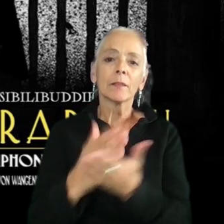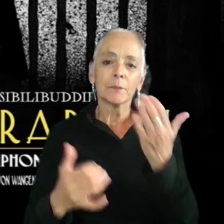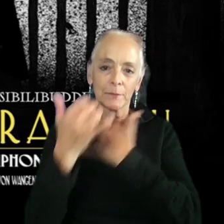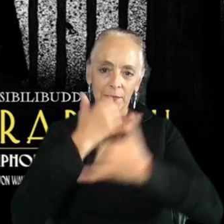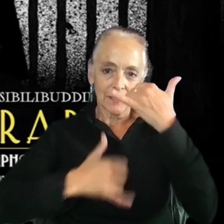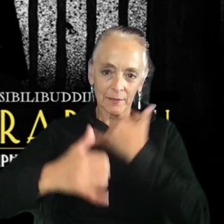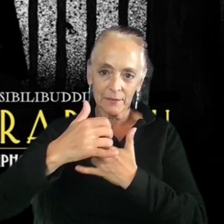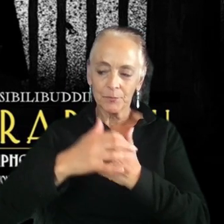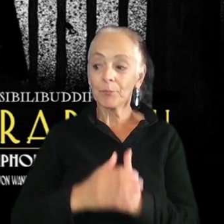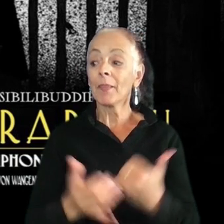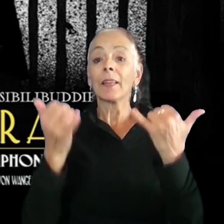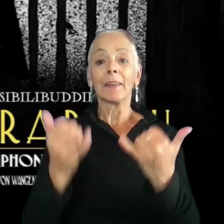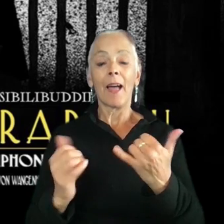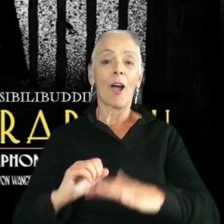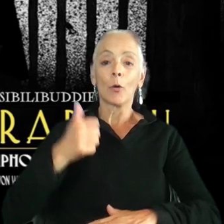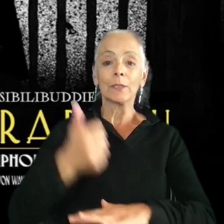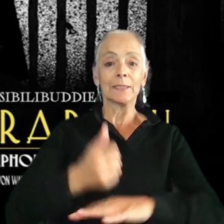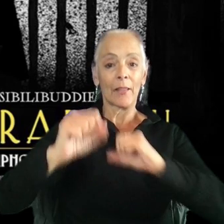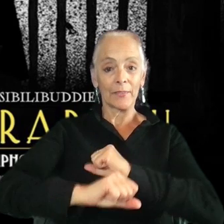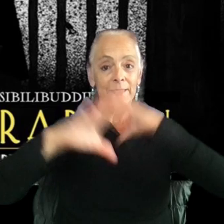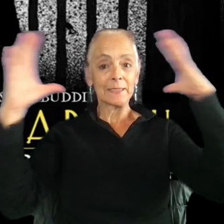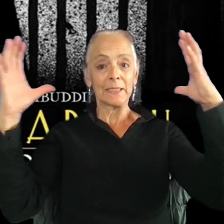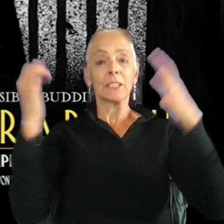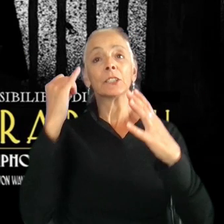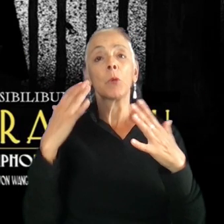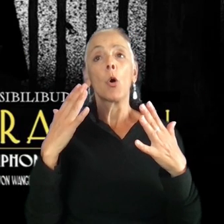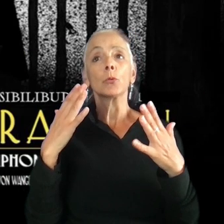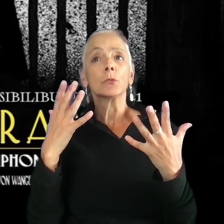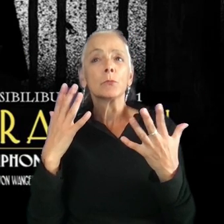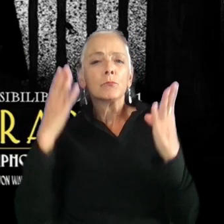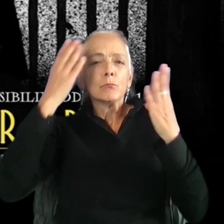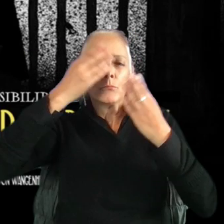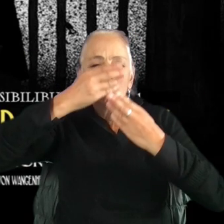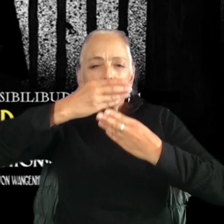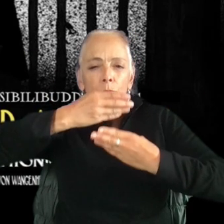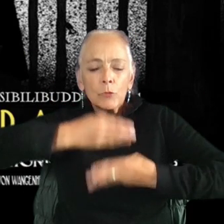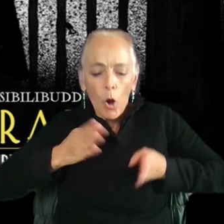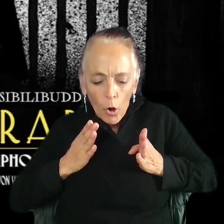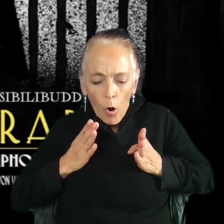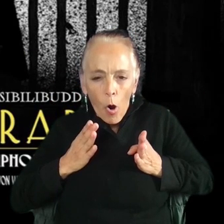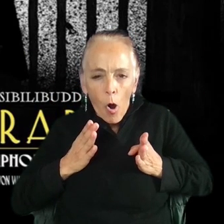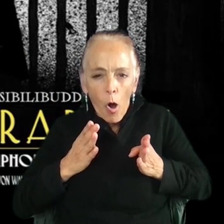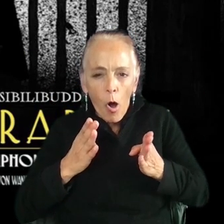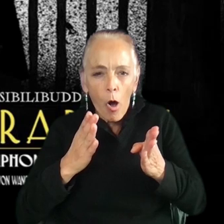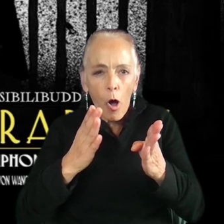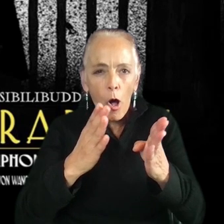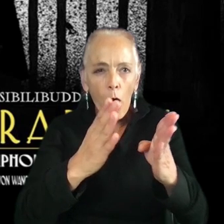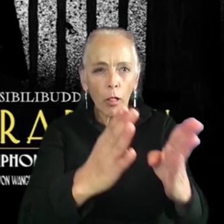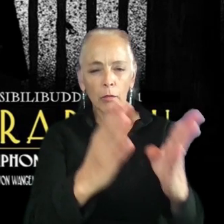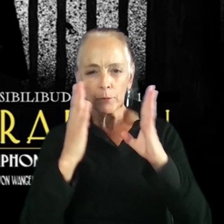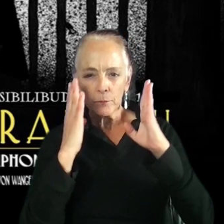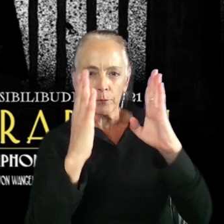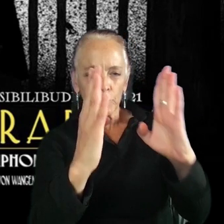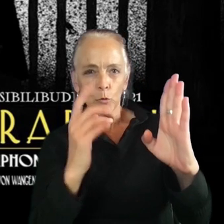Let's set the scene here. You're walking down a dark, dark hallway. And then suddenly you hear behind